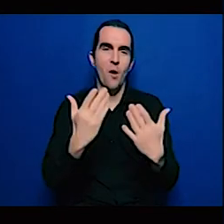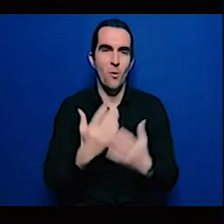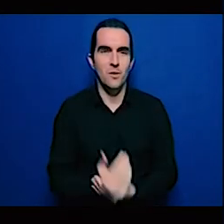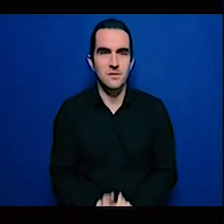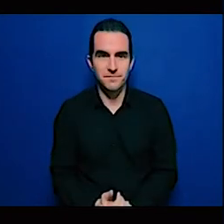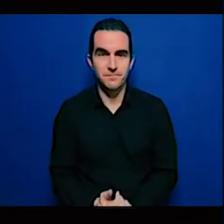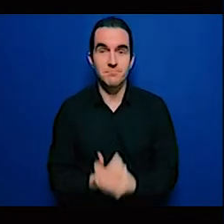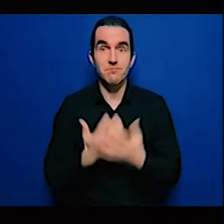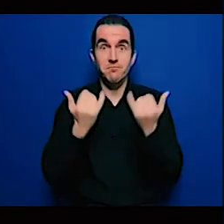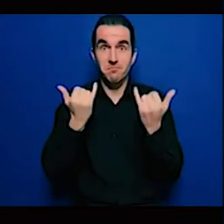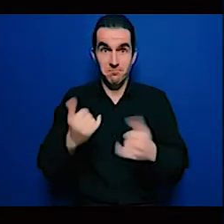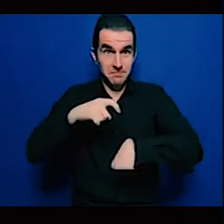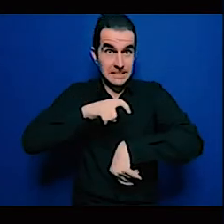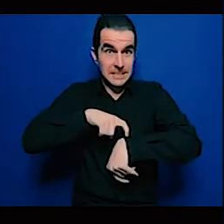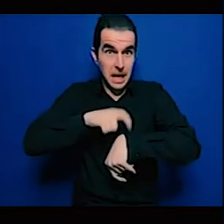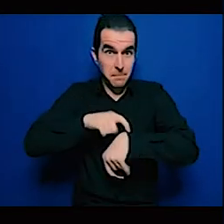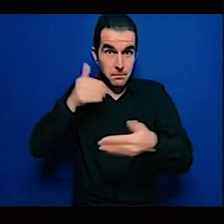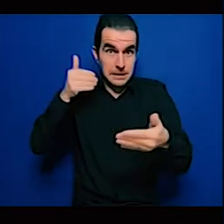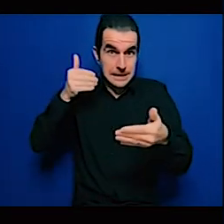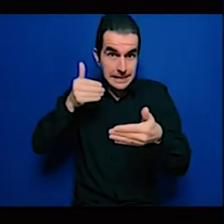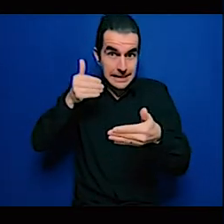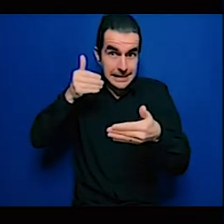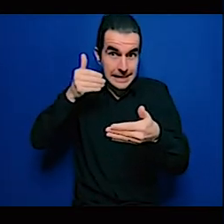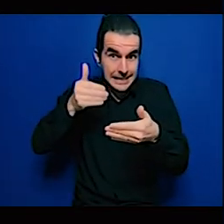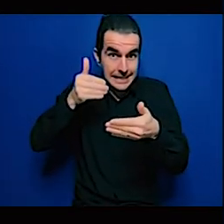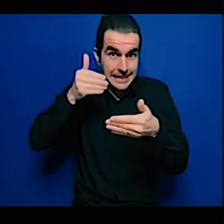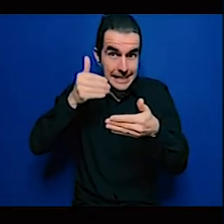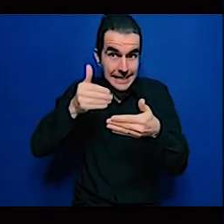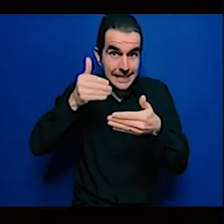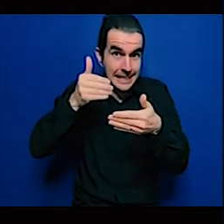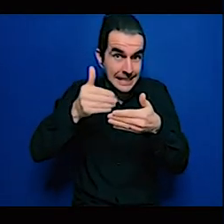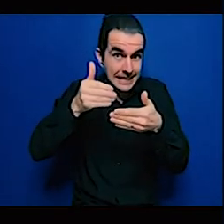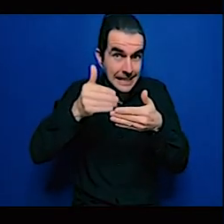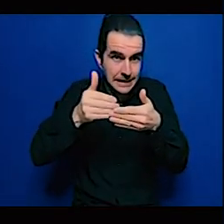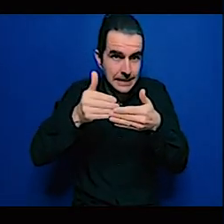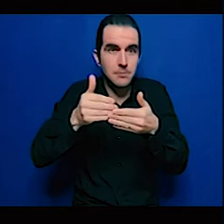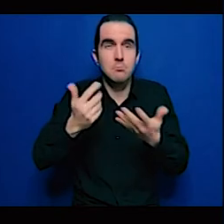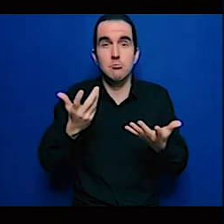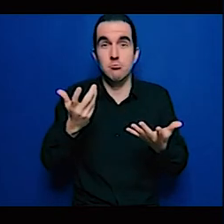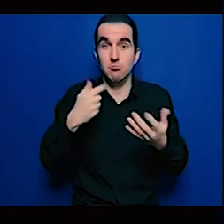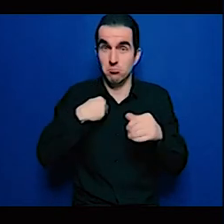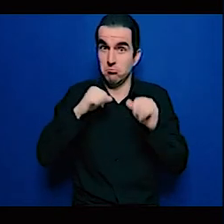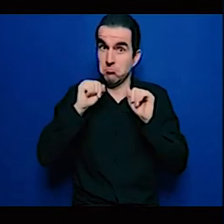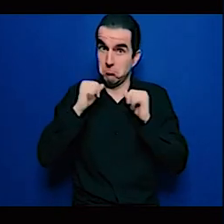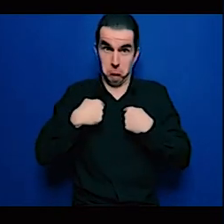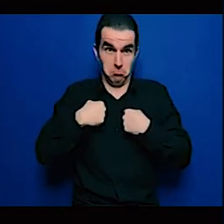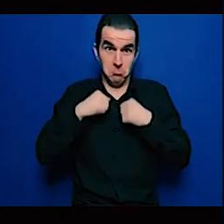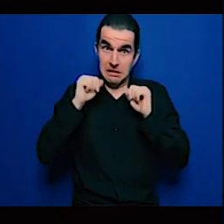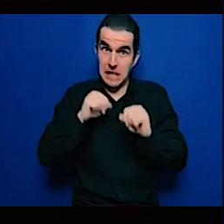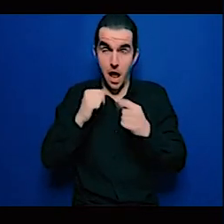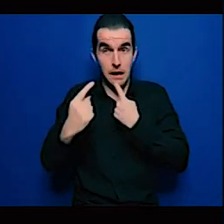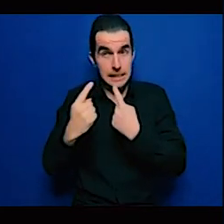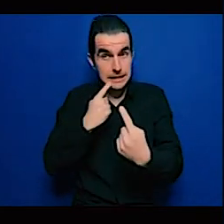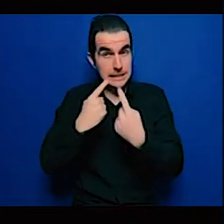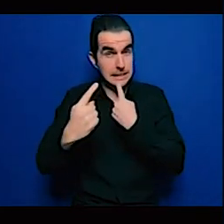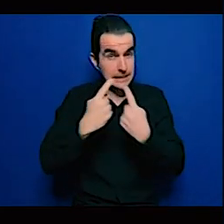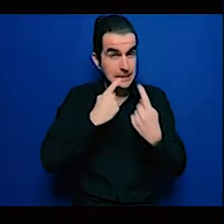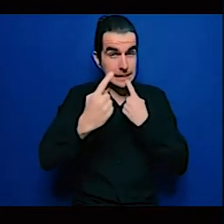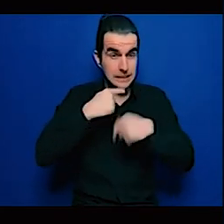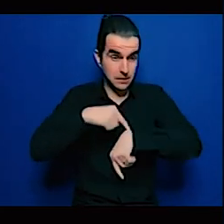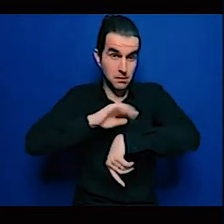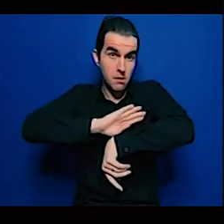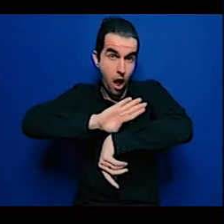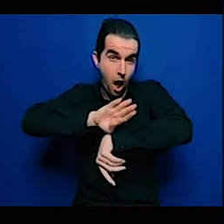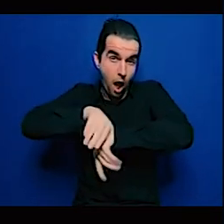but I just wanted to give each of you the floor to kind of you know have a